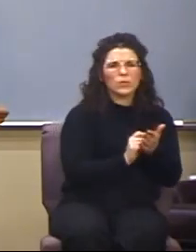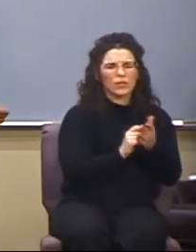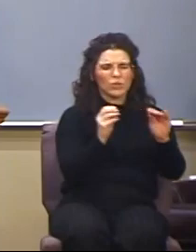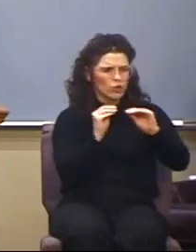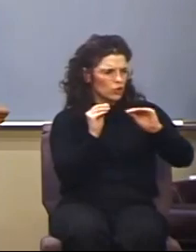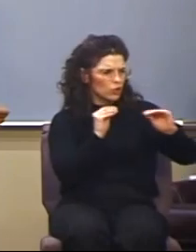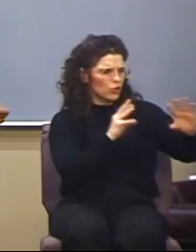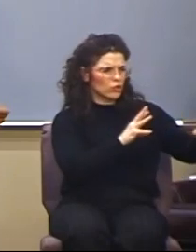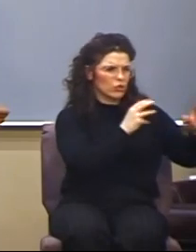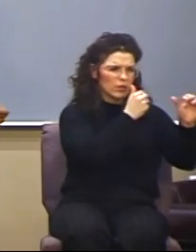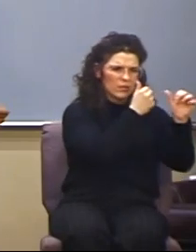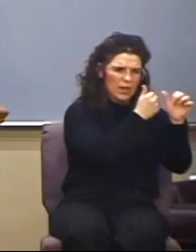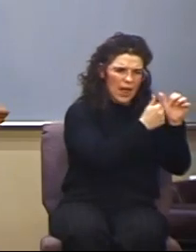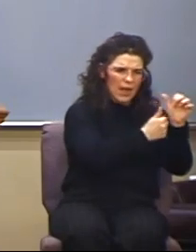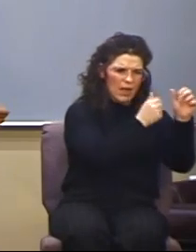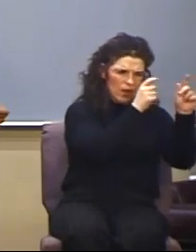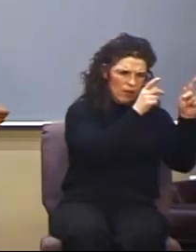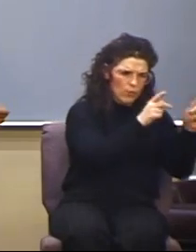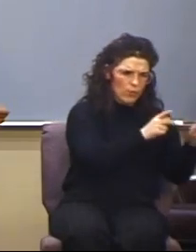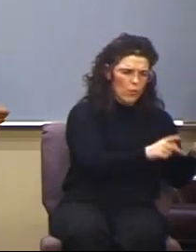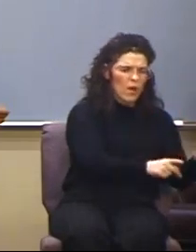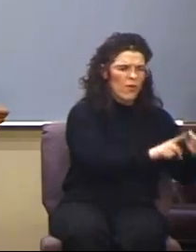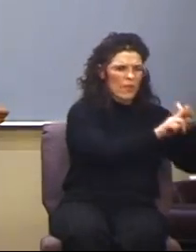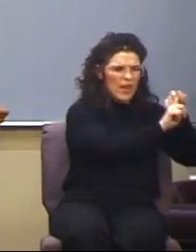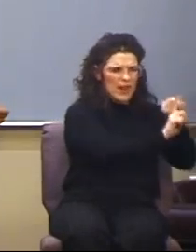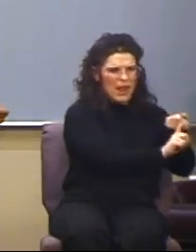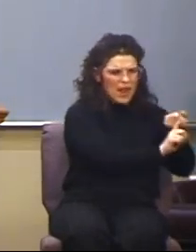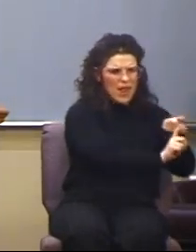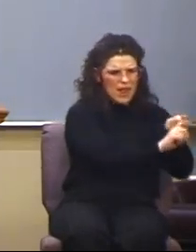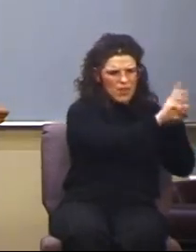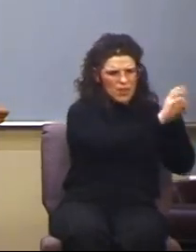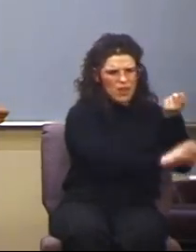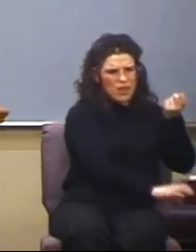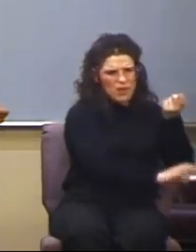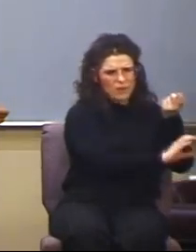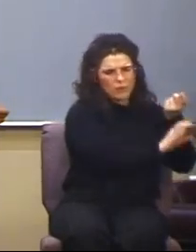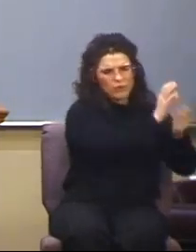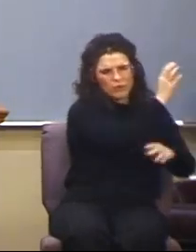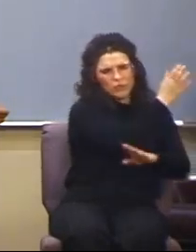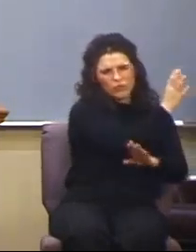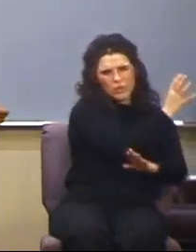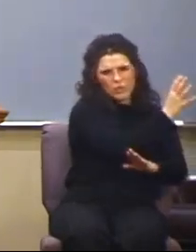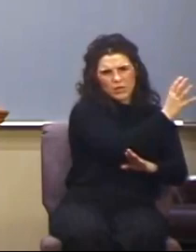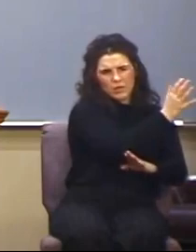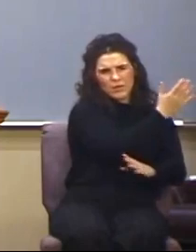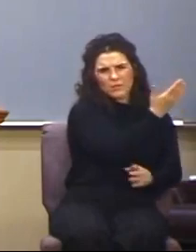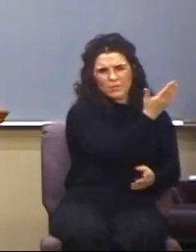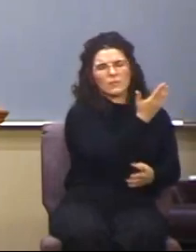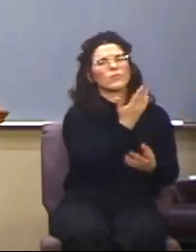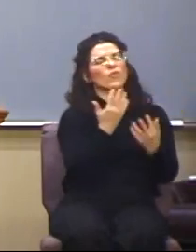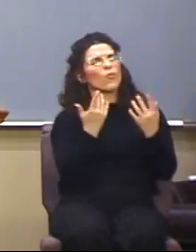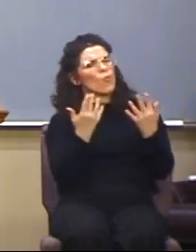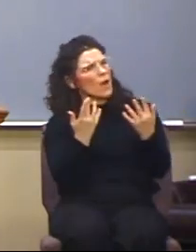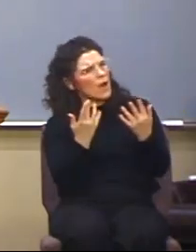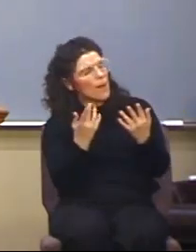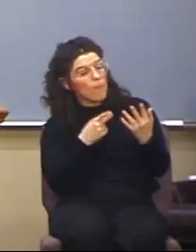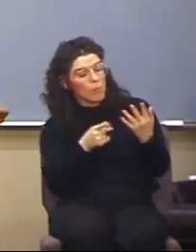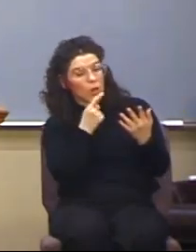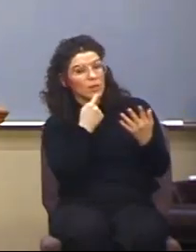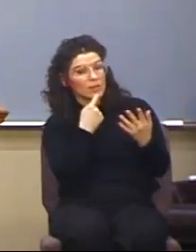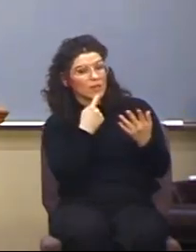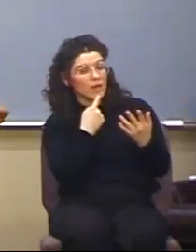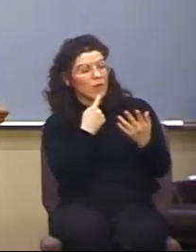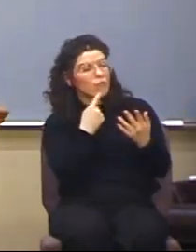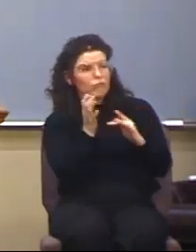accursed is everyone that hangeth on a tree. Now, wait a minute. Paul tells us Jesus was